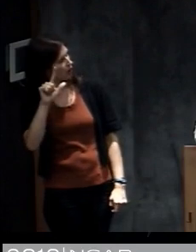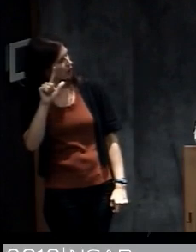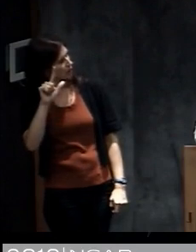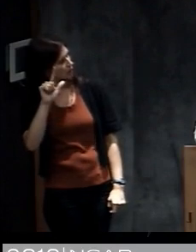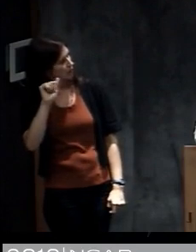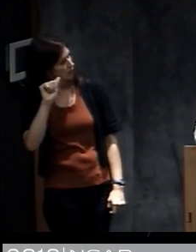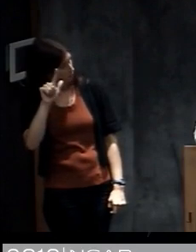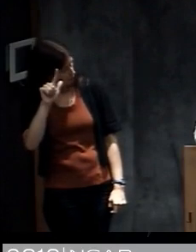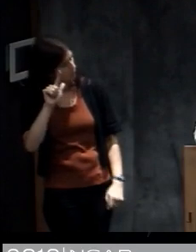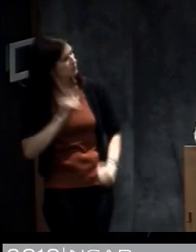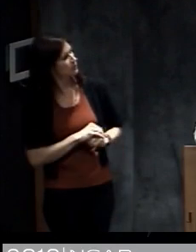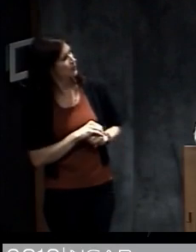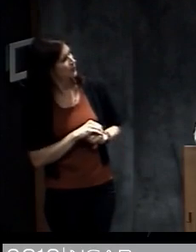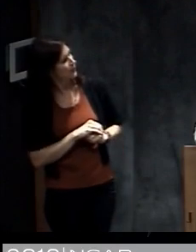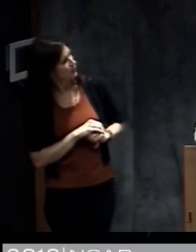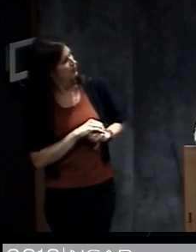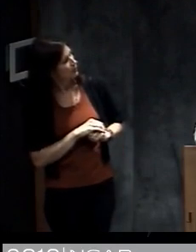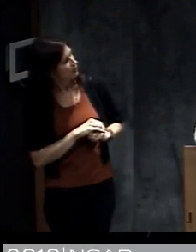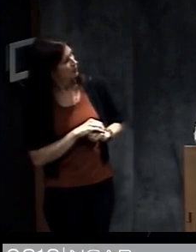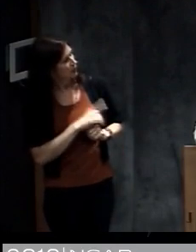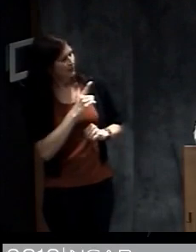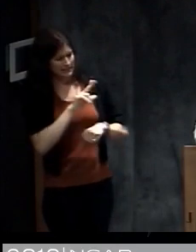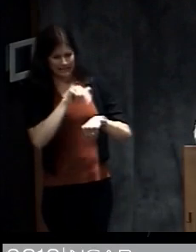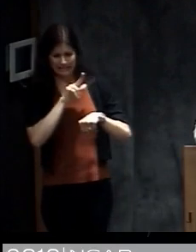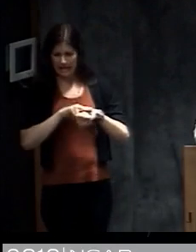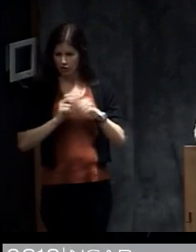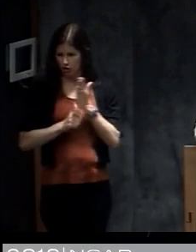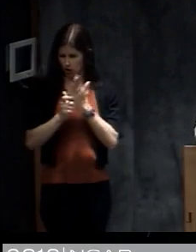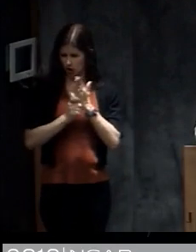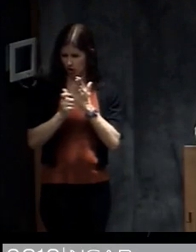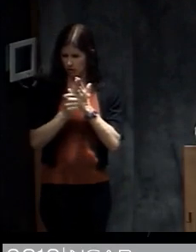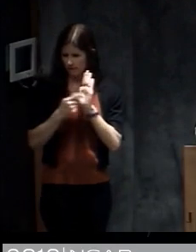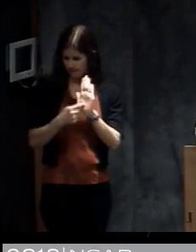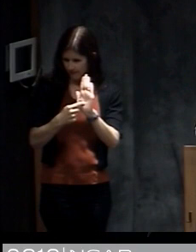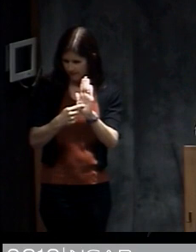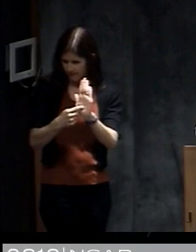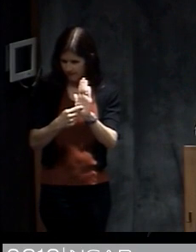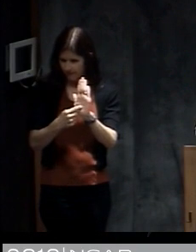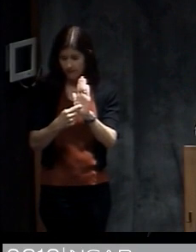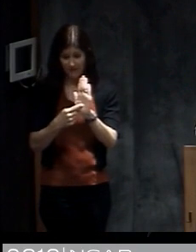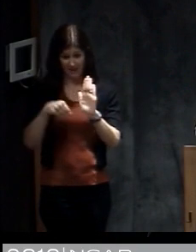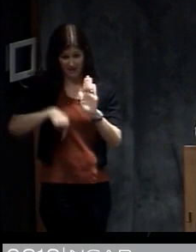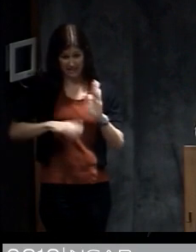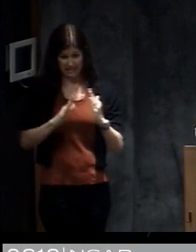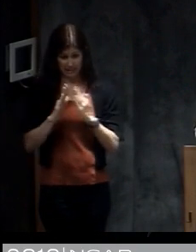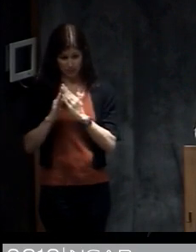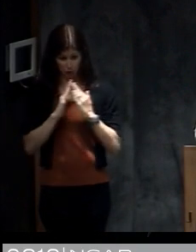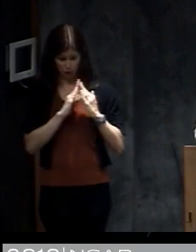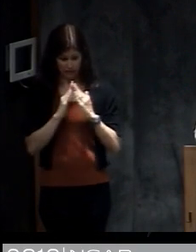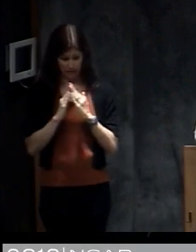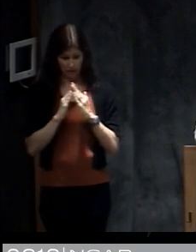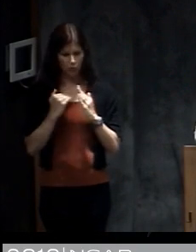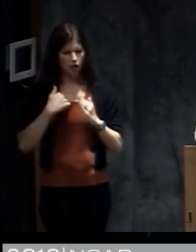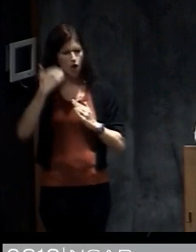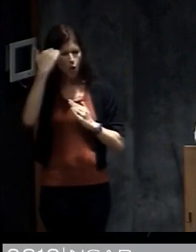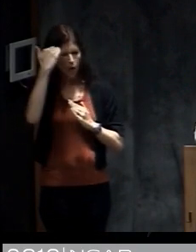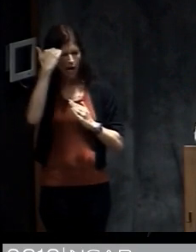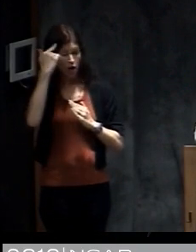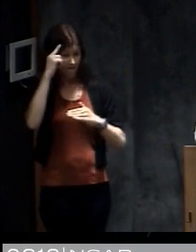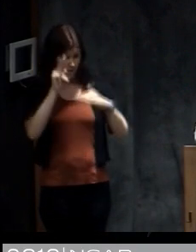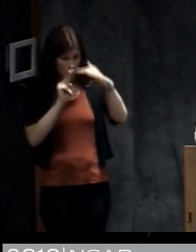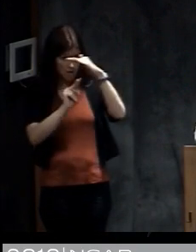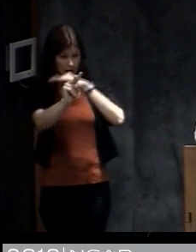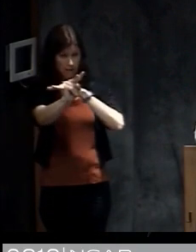the Nature Journal. So in the meteorological community we're very familiar with the fact that weather forecasts have improved a lot